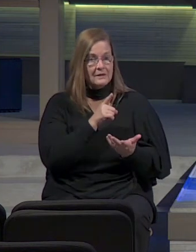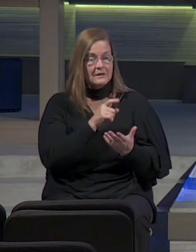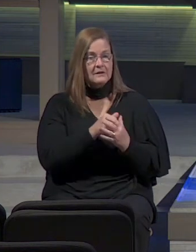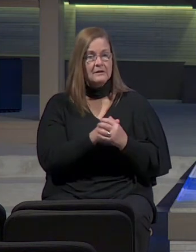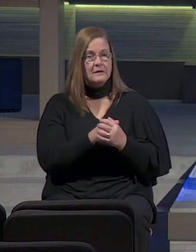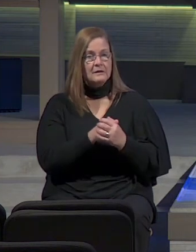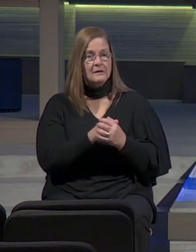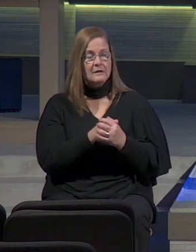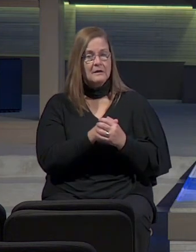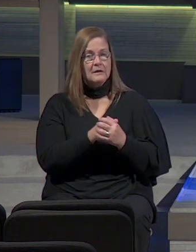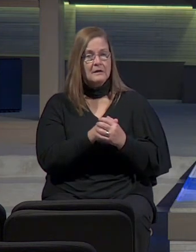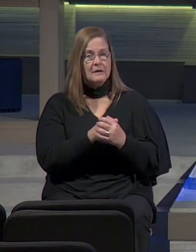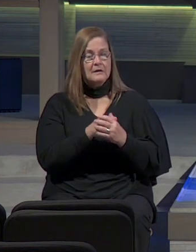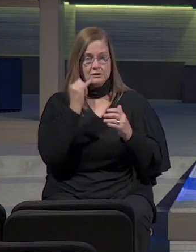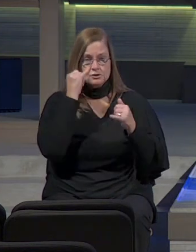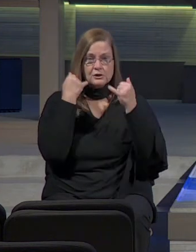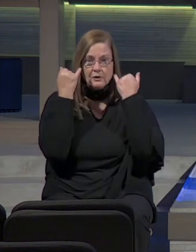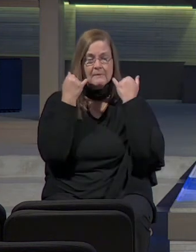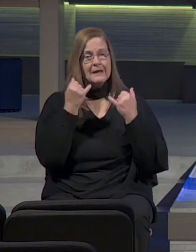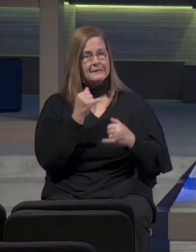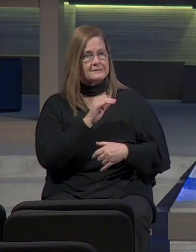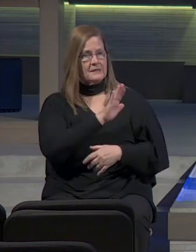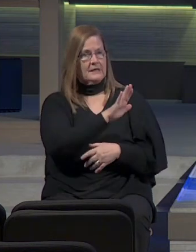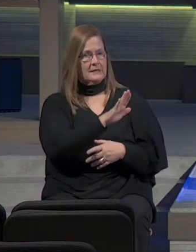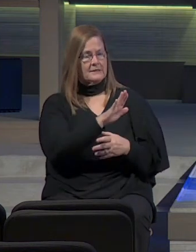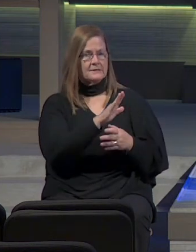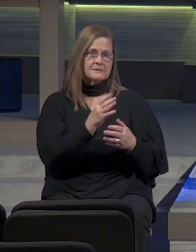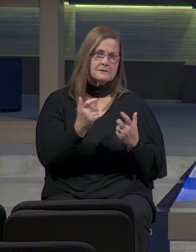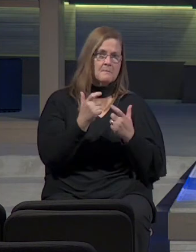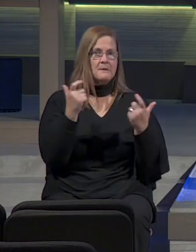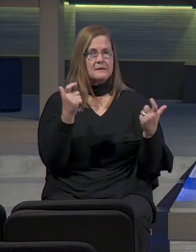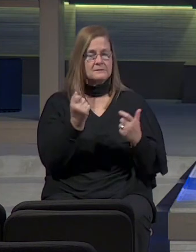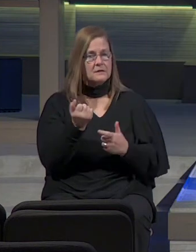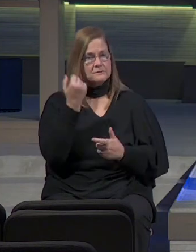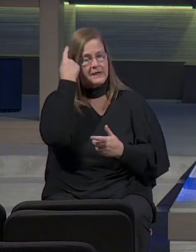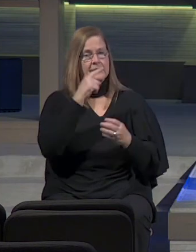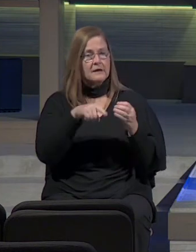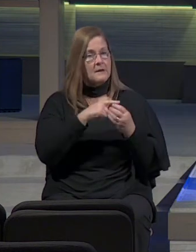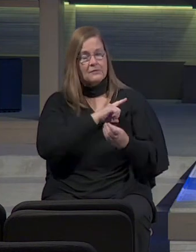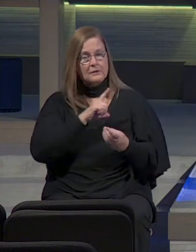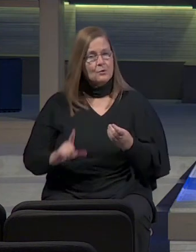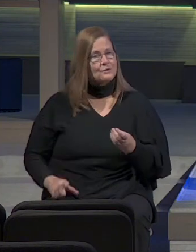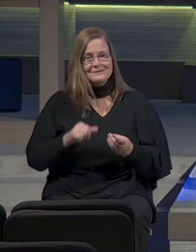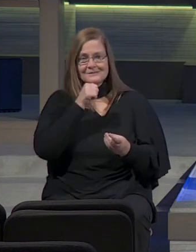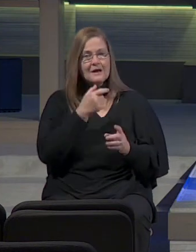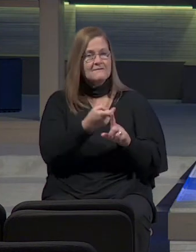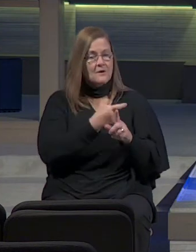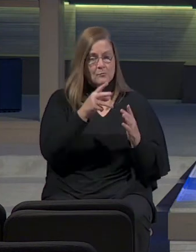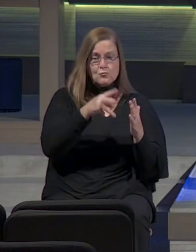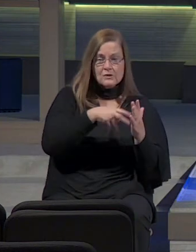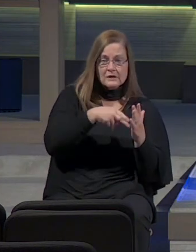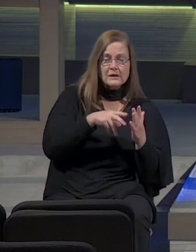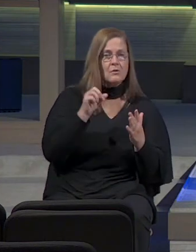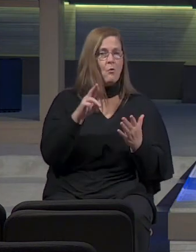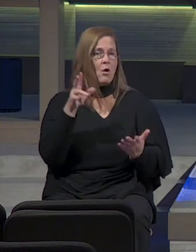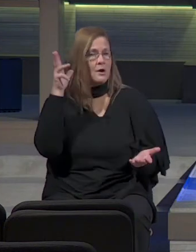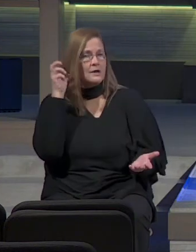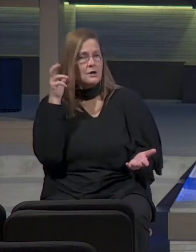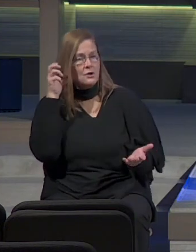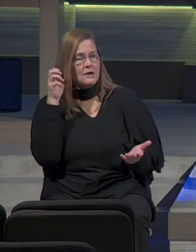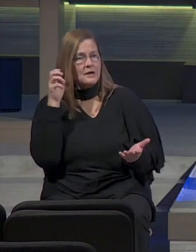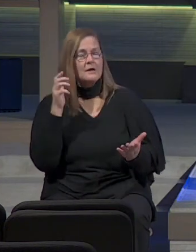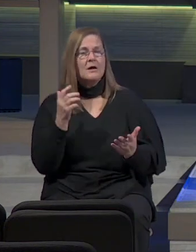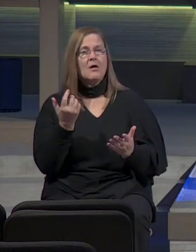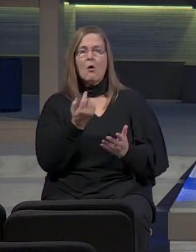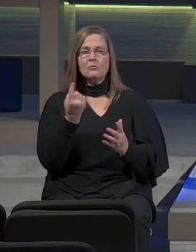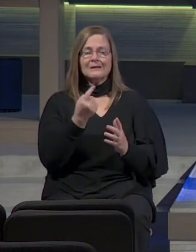his biggest understanding of what the Lord is really like doesn't come from reading or hearing anything else except